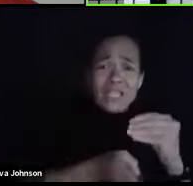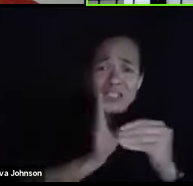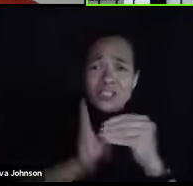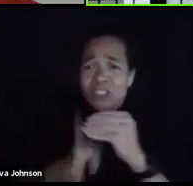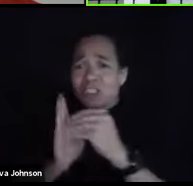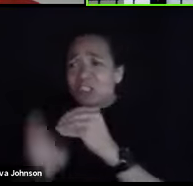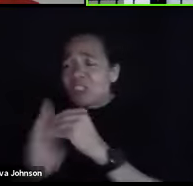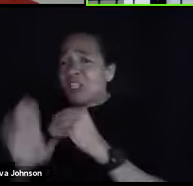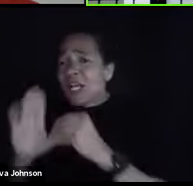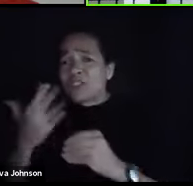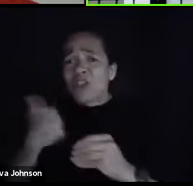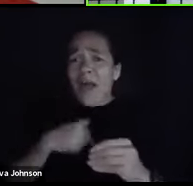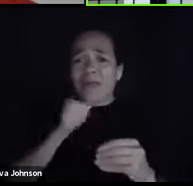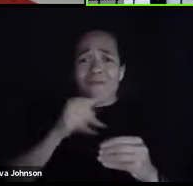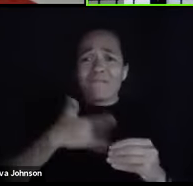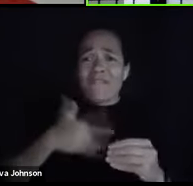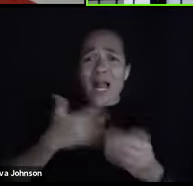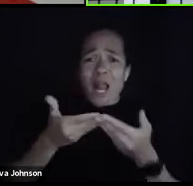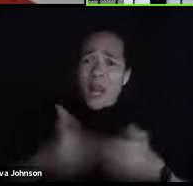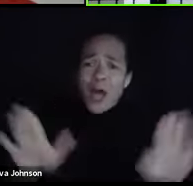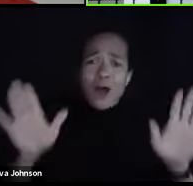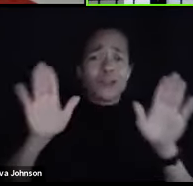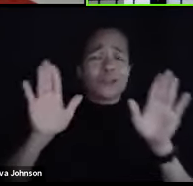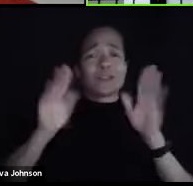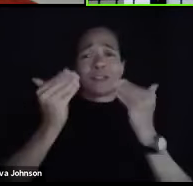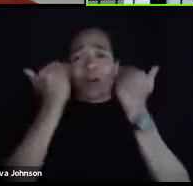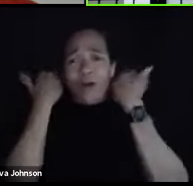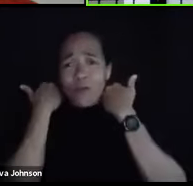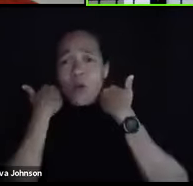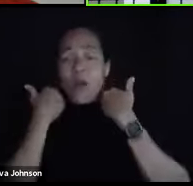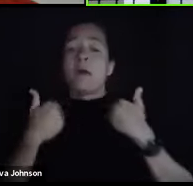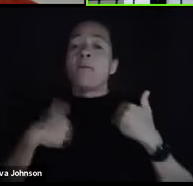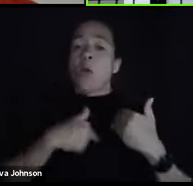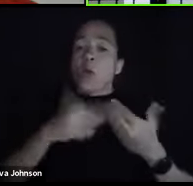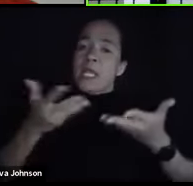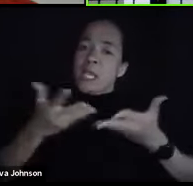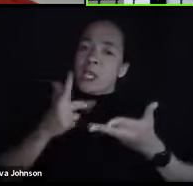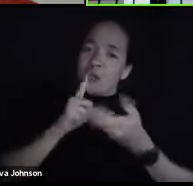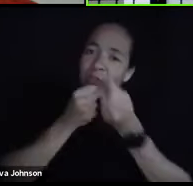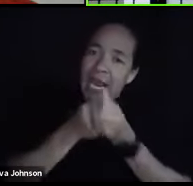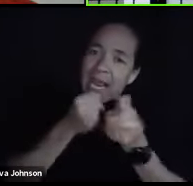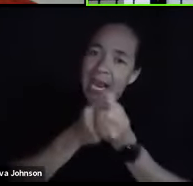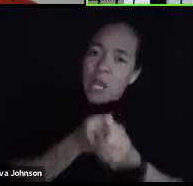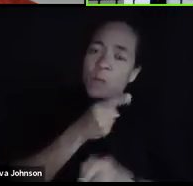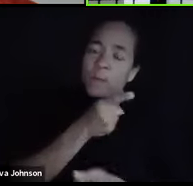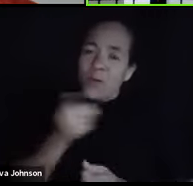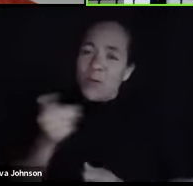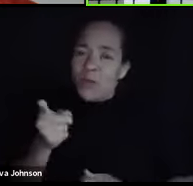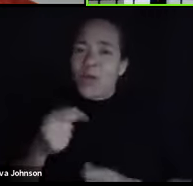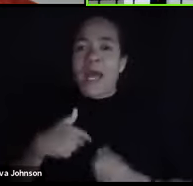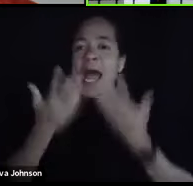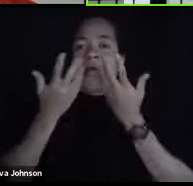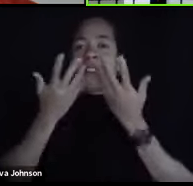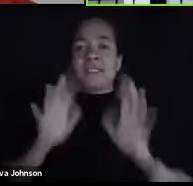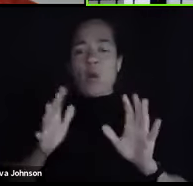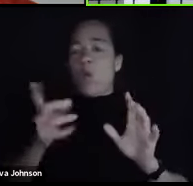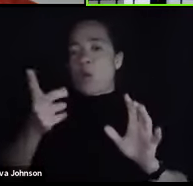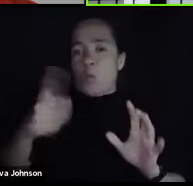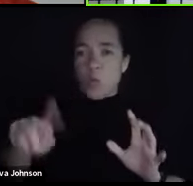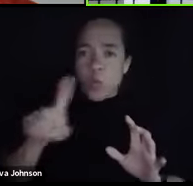so lost and overwhelmed. We're here to help you. here I don't want anybody to say,